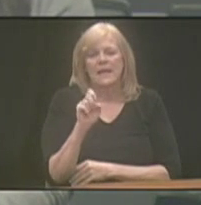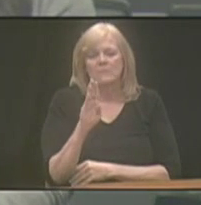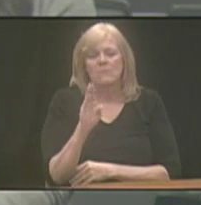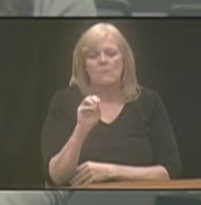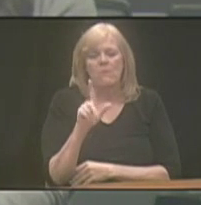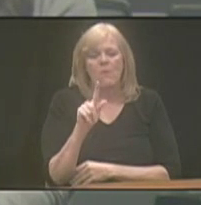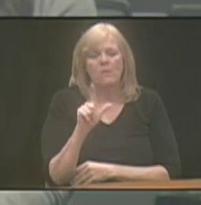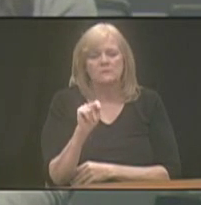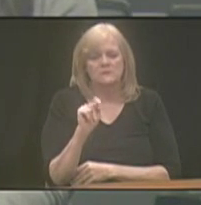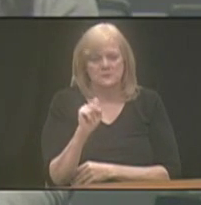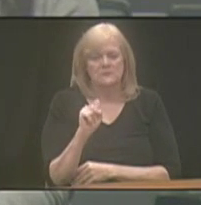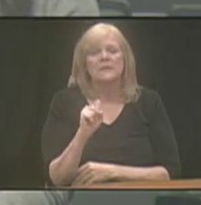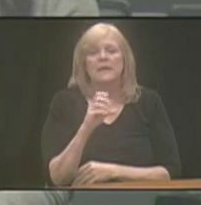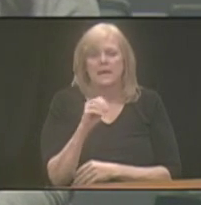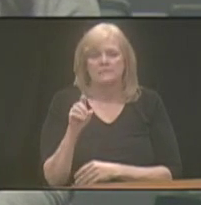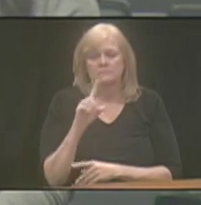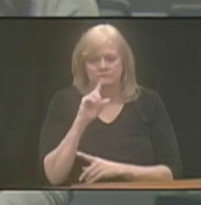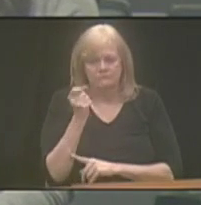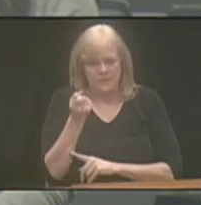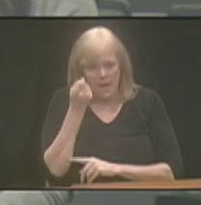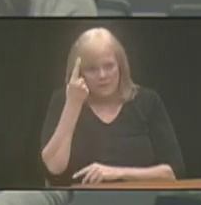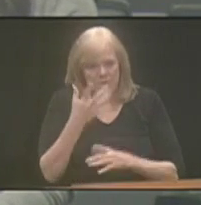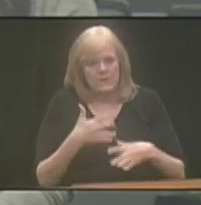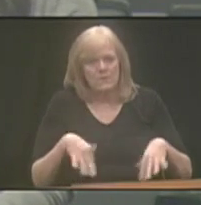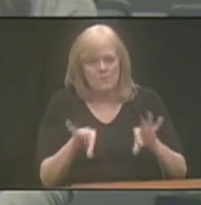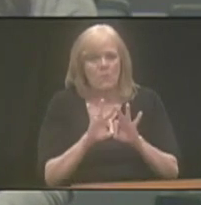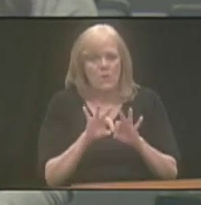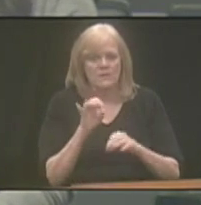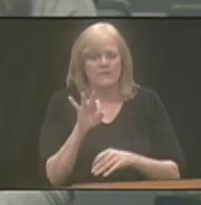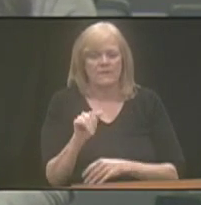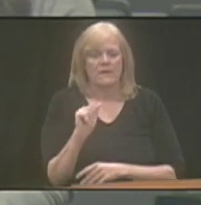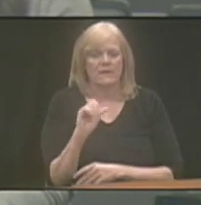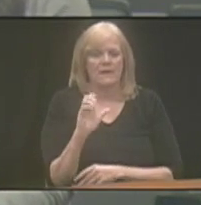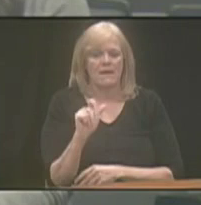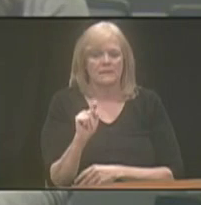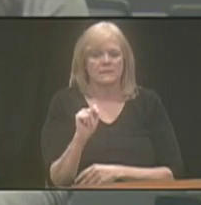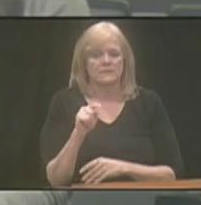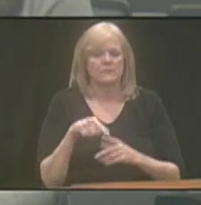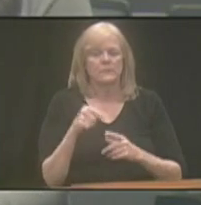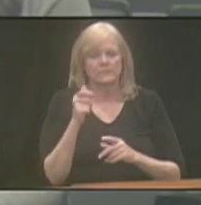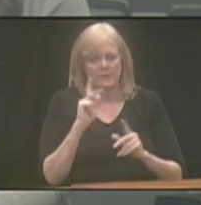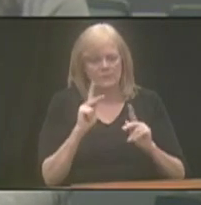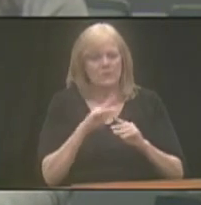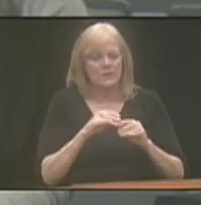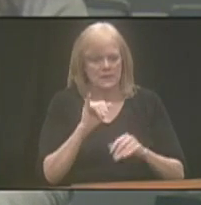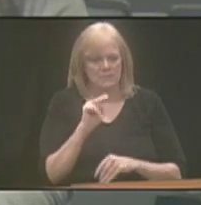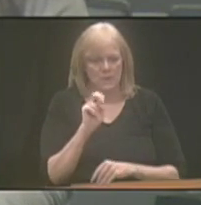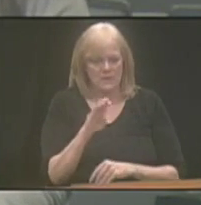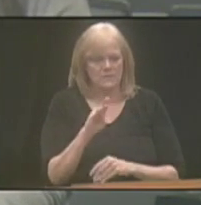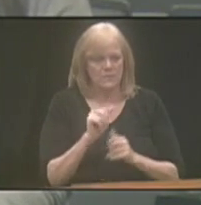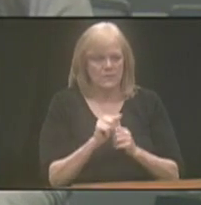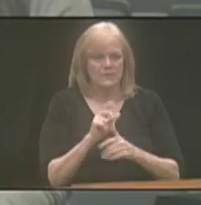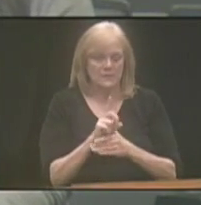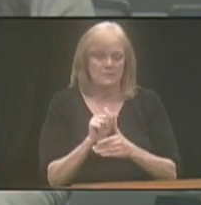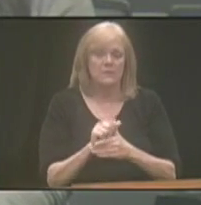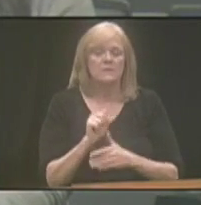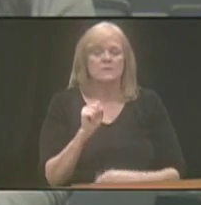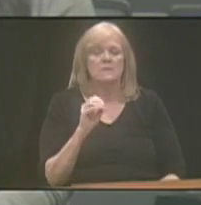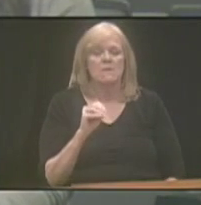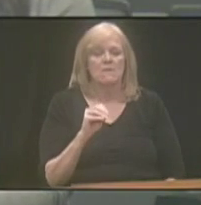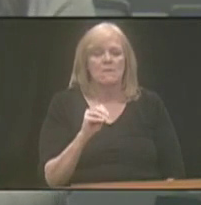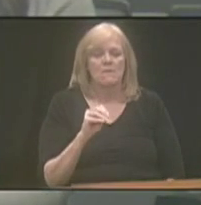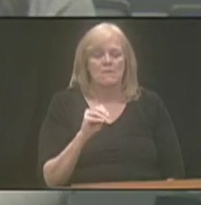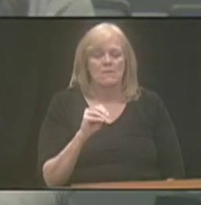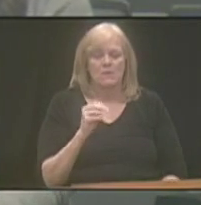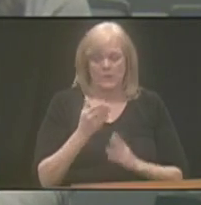in that and really, truly understands the importance of this act to individuals in Nebraska with disabilities. So,